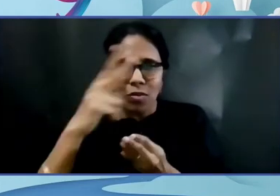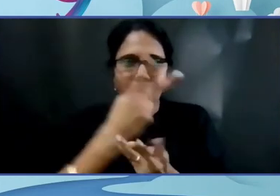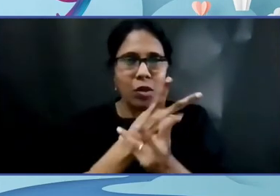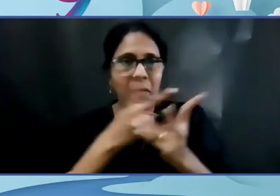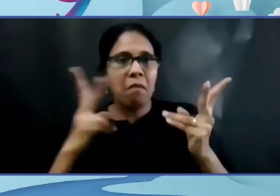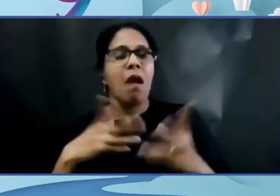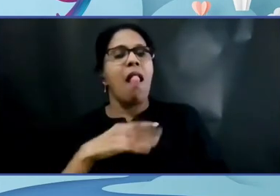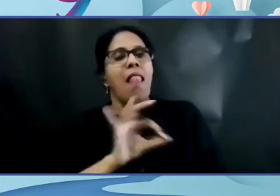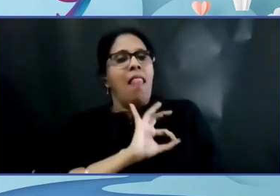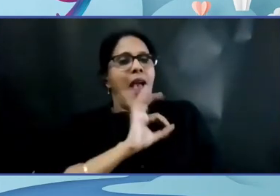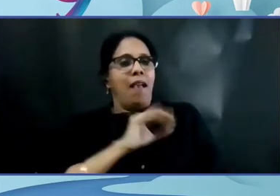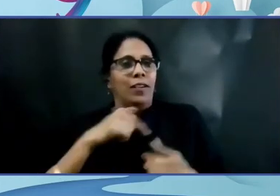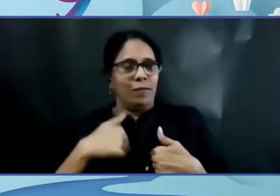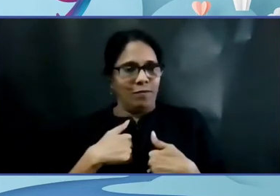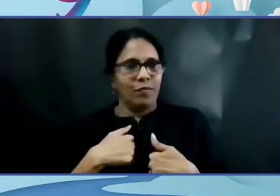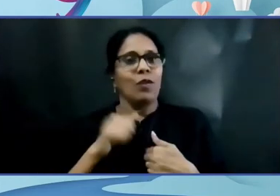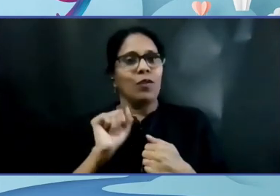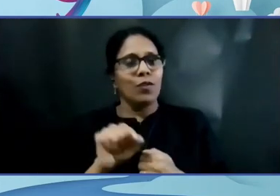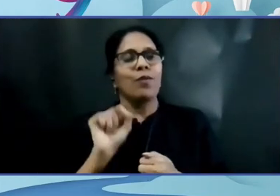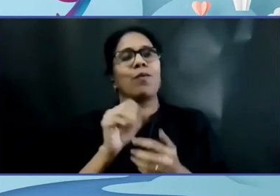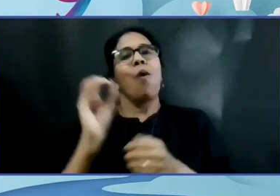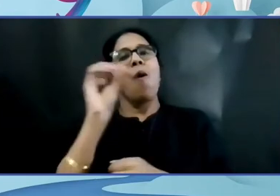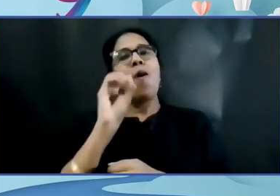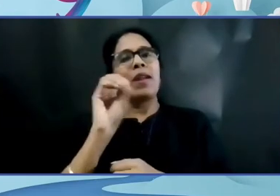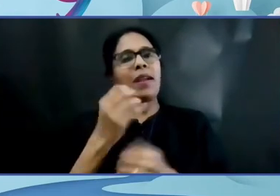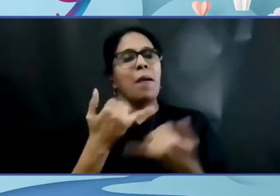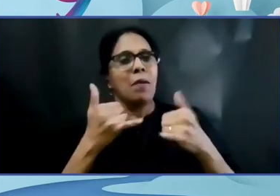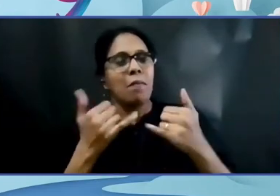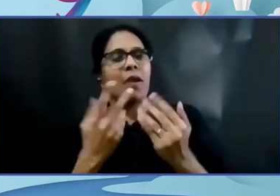So those are all my origami which I have done.